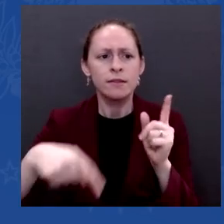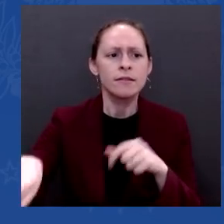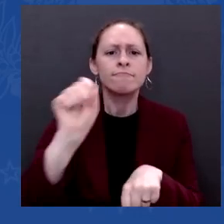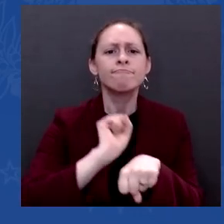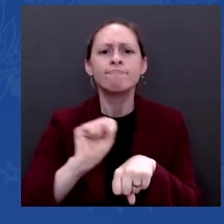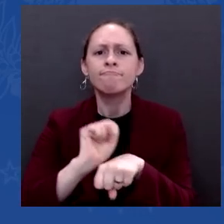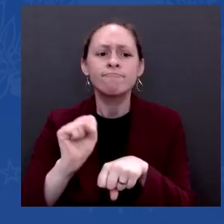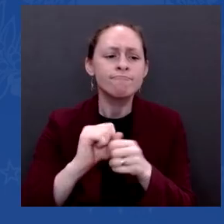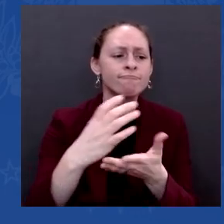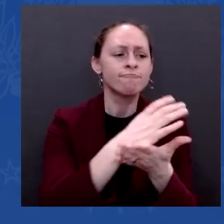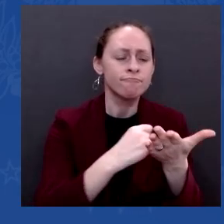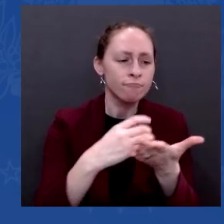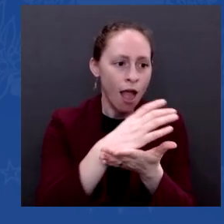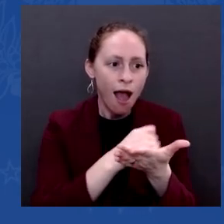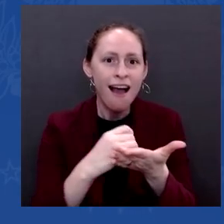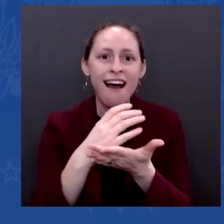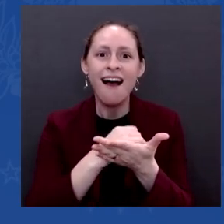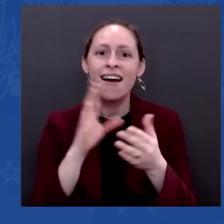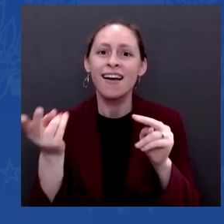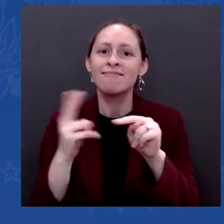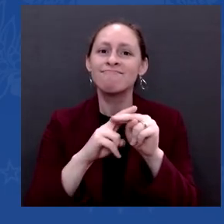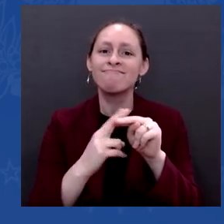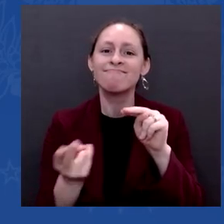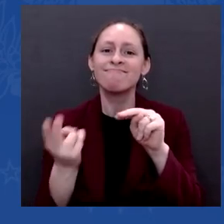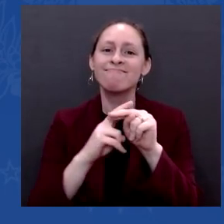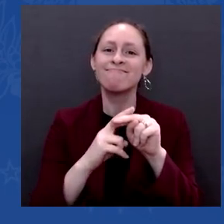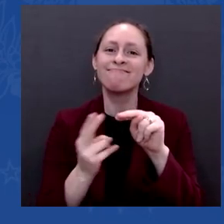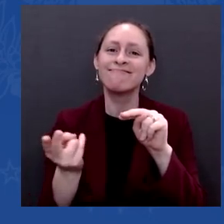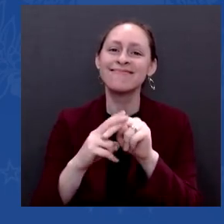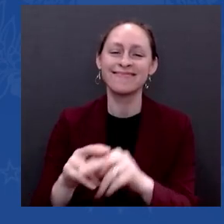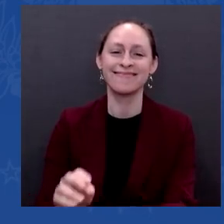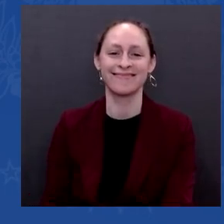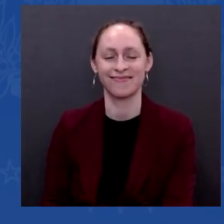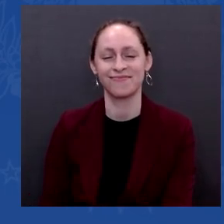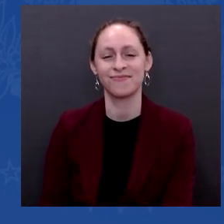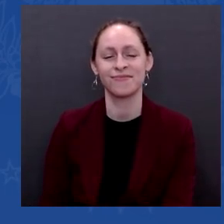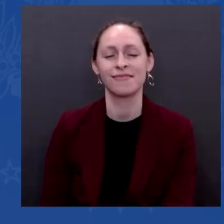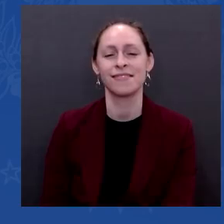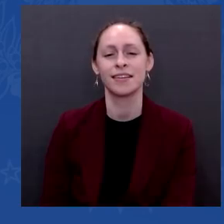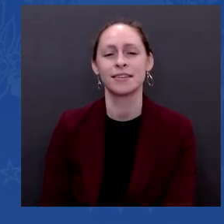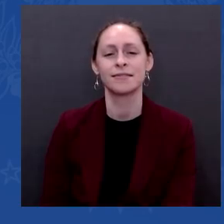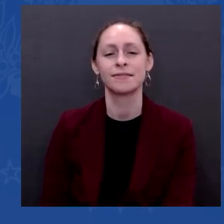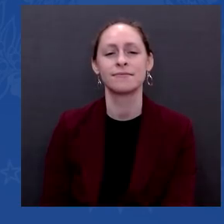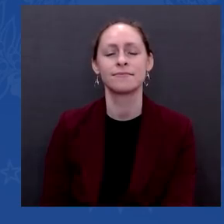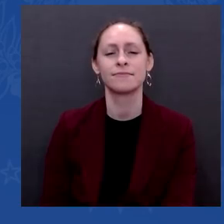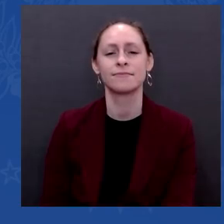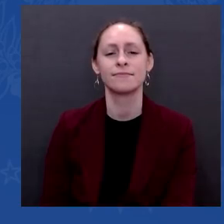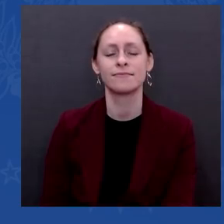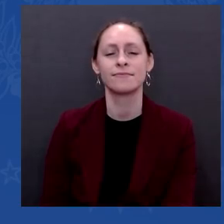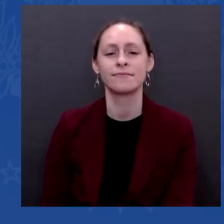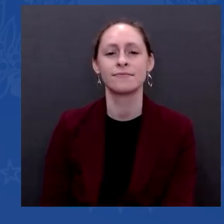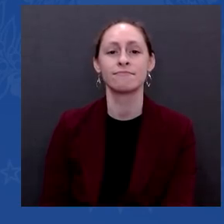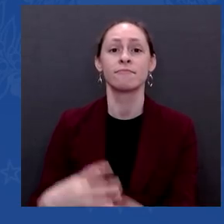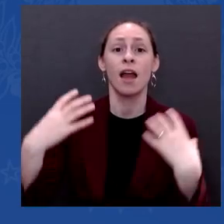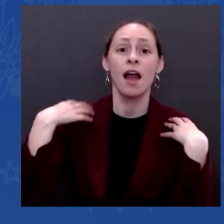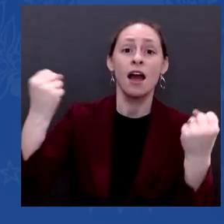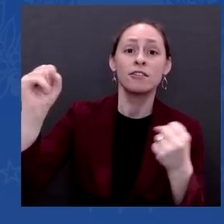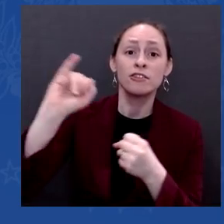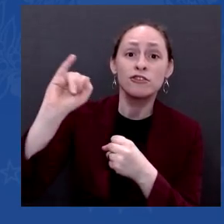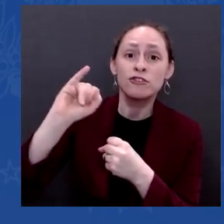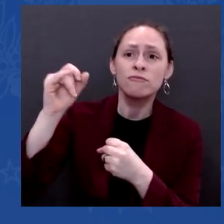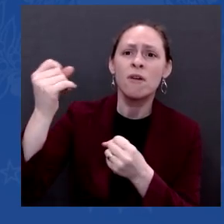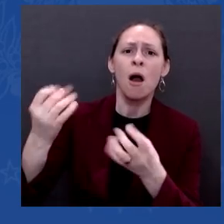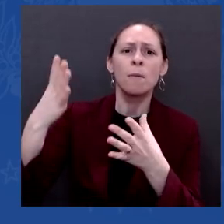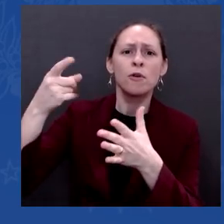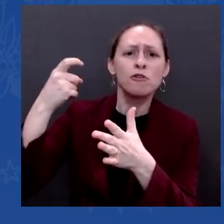a raise. We cut health insurance premiums for millions of American families, and we just made surprise medical bills illegal in